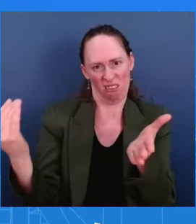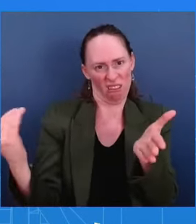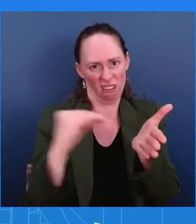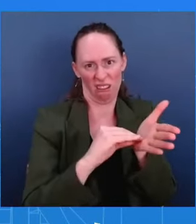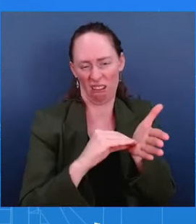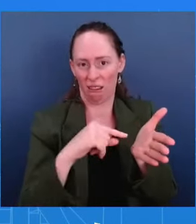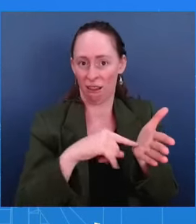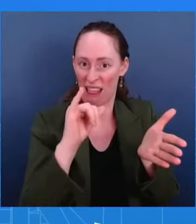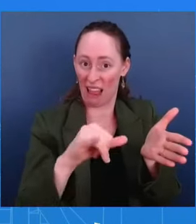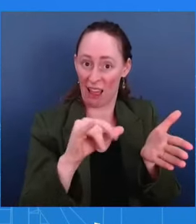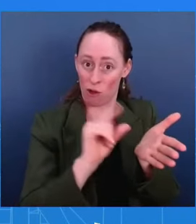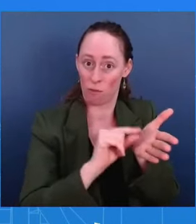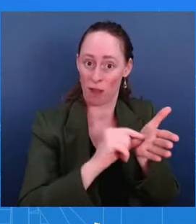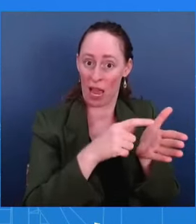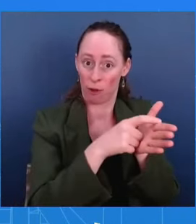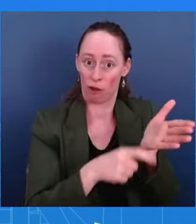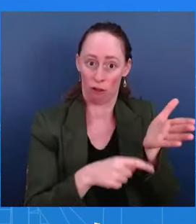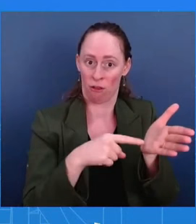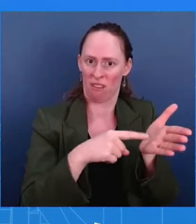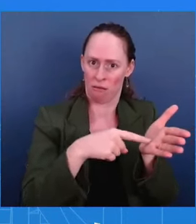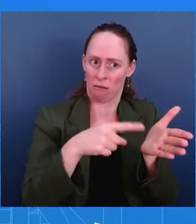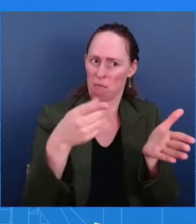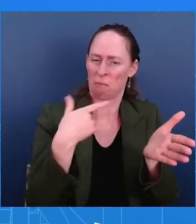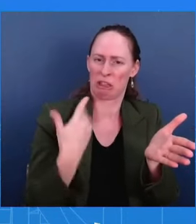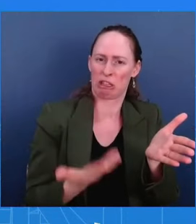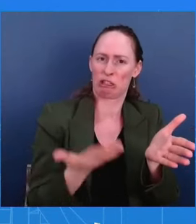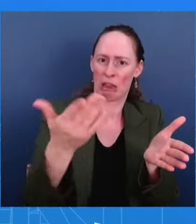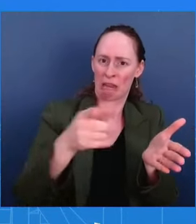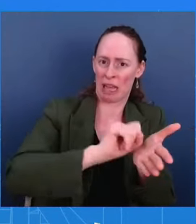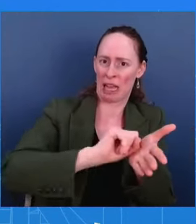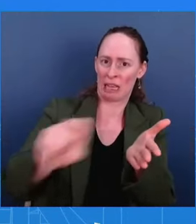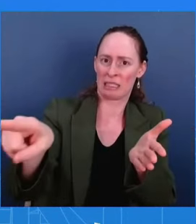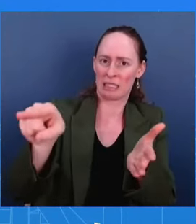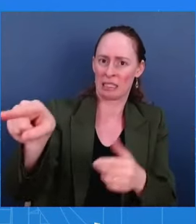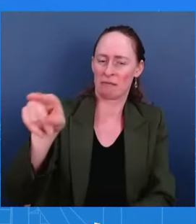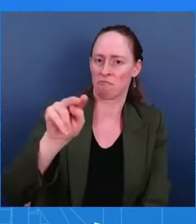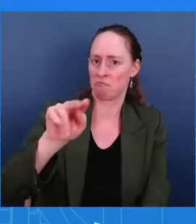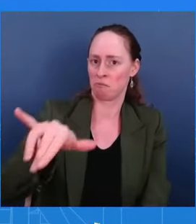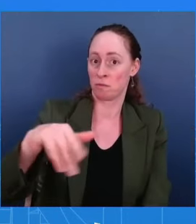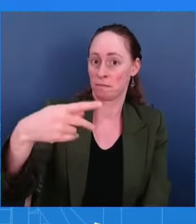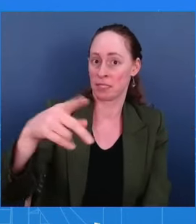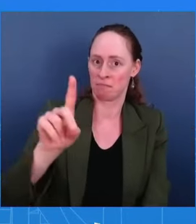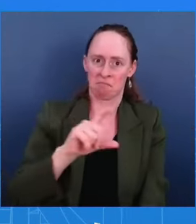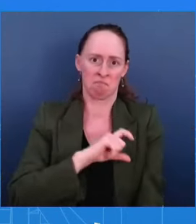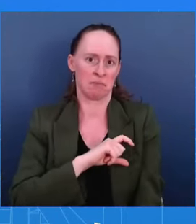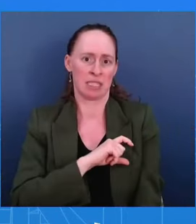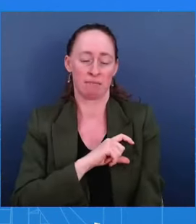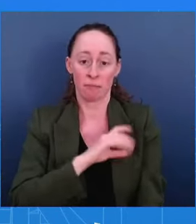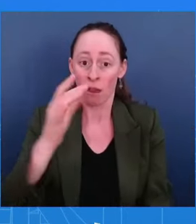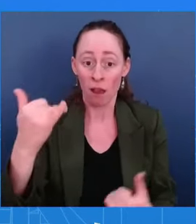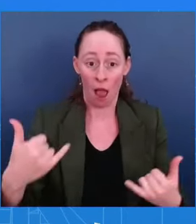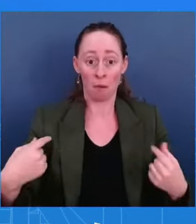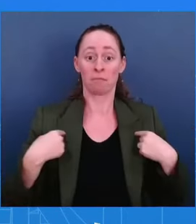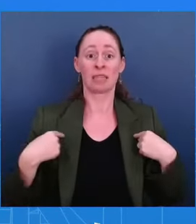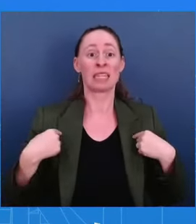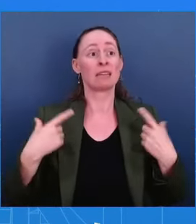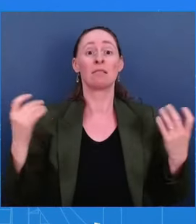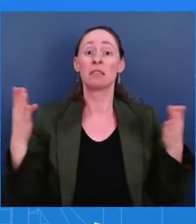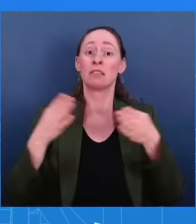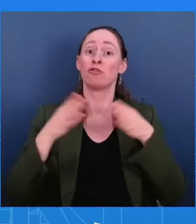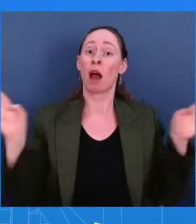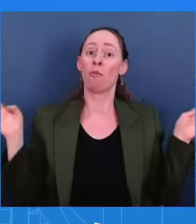the spokespeople who spoke to this. And I would say more broadly, we fundamentally believe this administration,